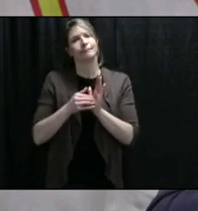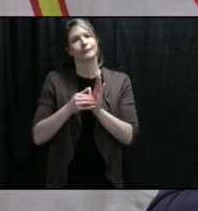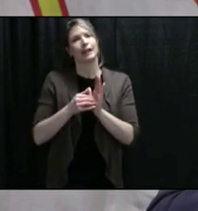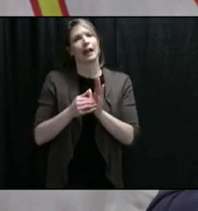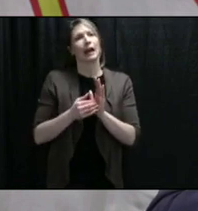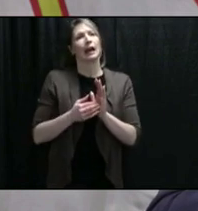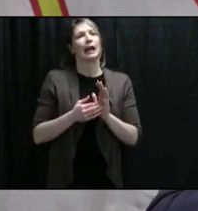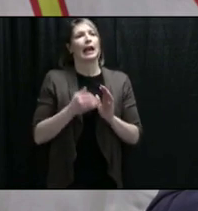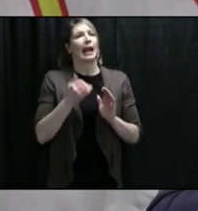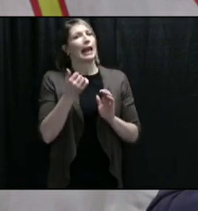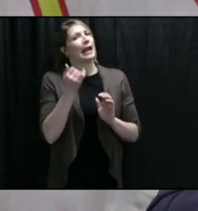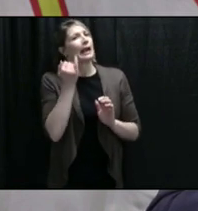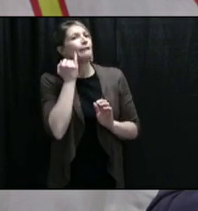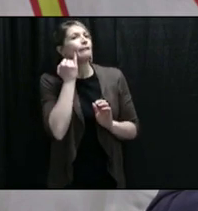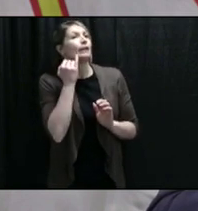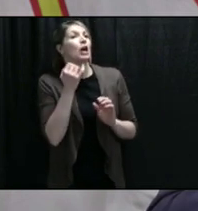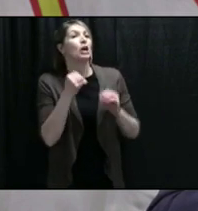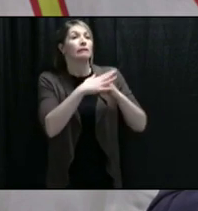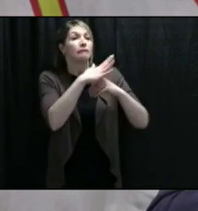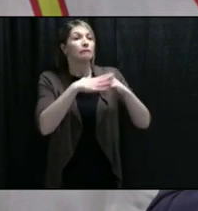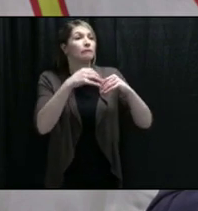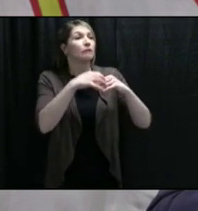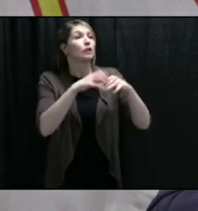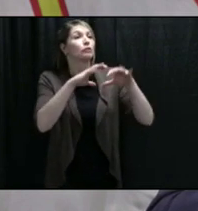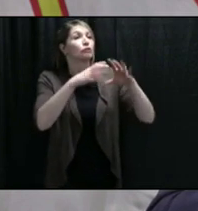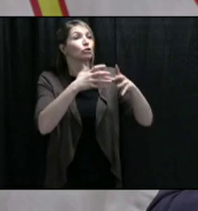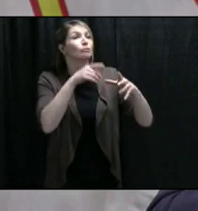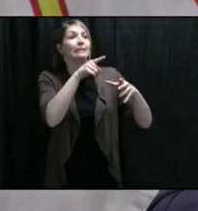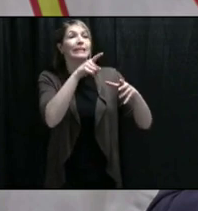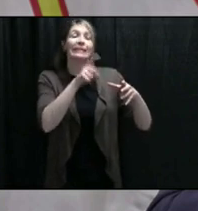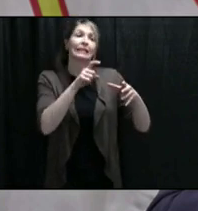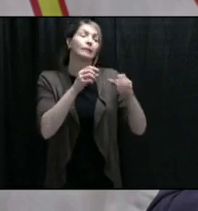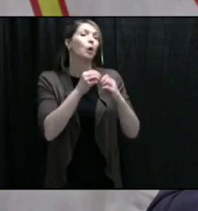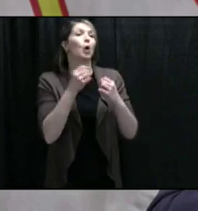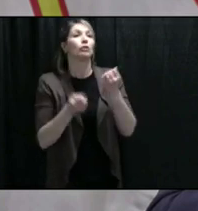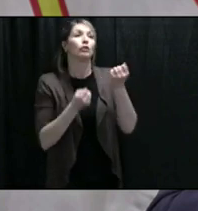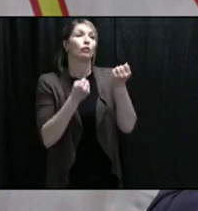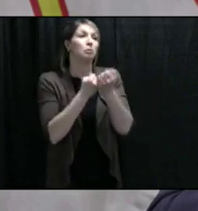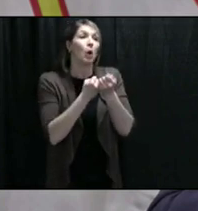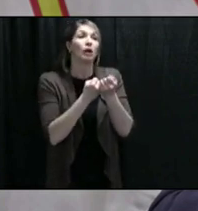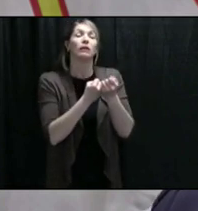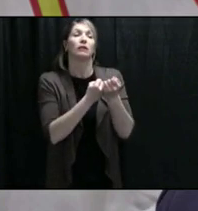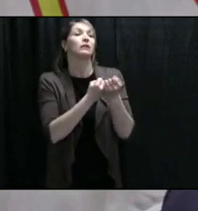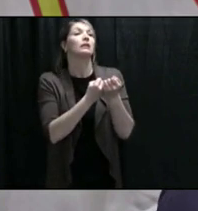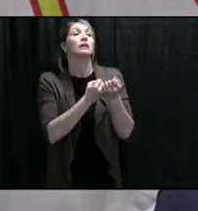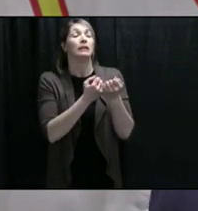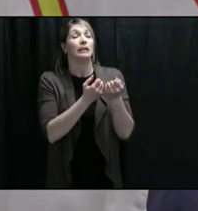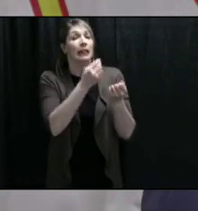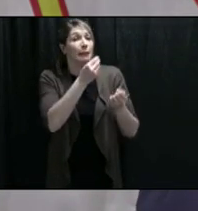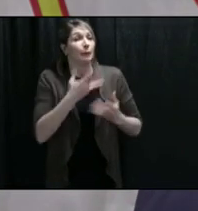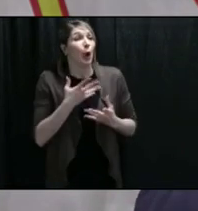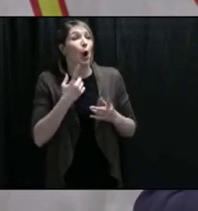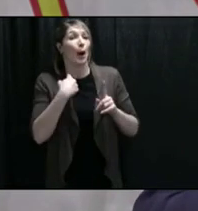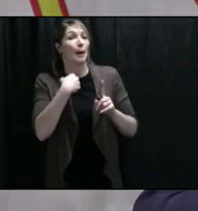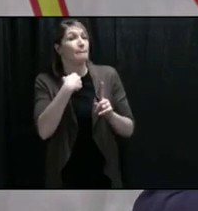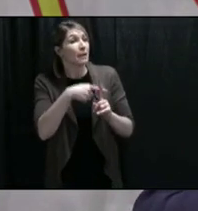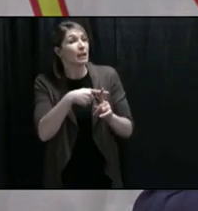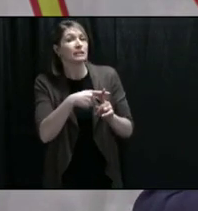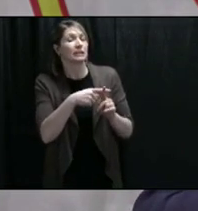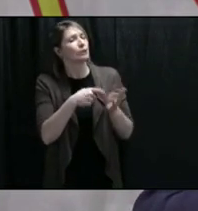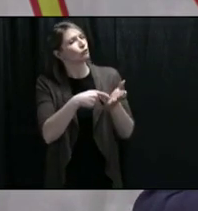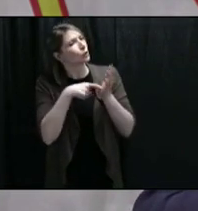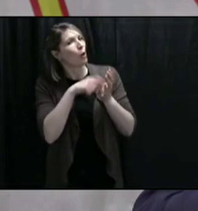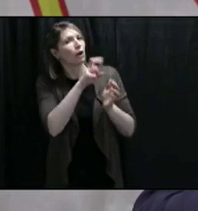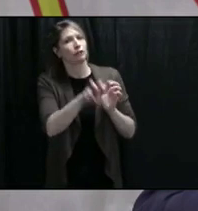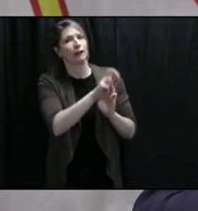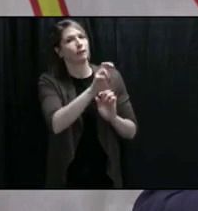indigenous communities or otherwise, to slow the spread of COVID-19, essential travel only. But we must have some form of